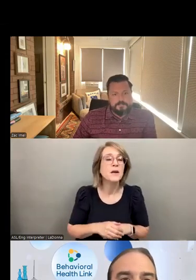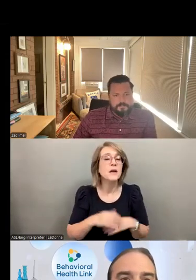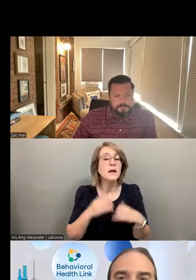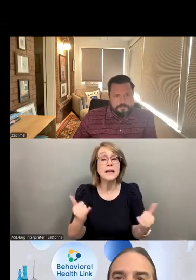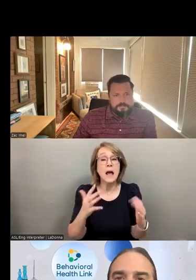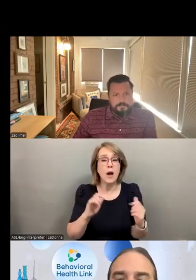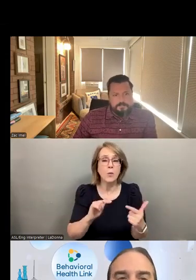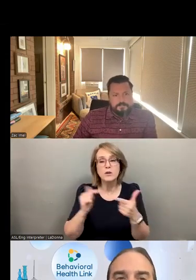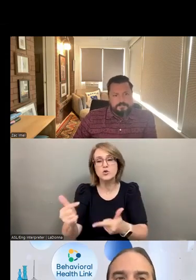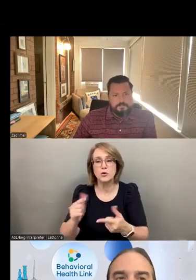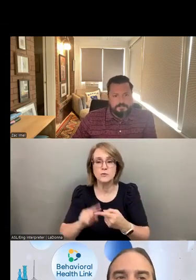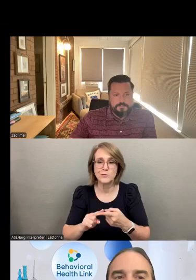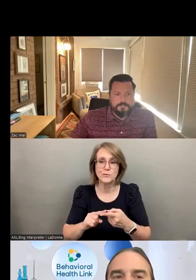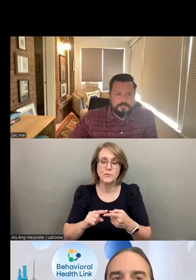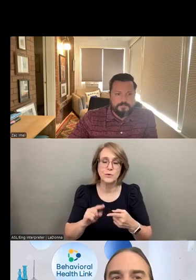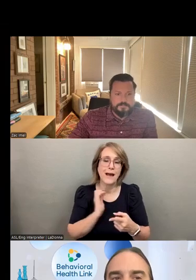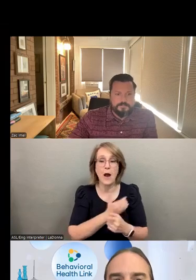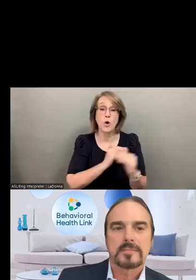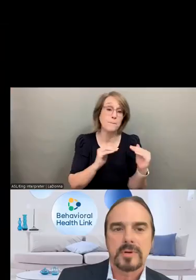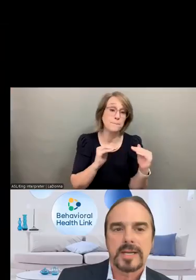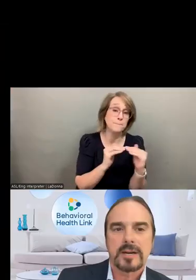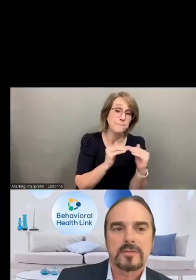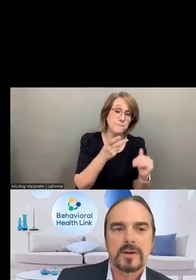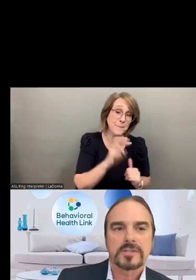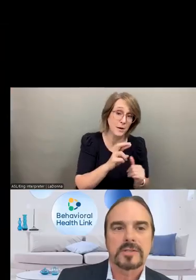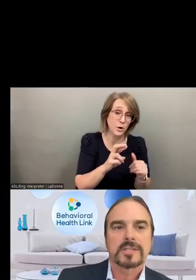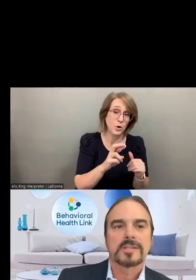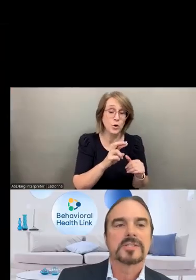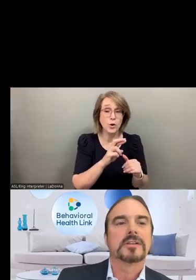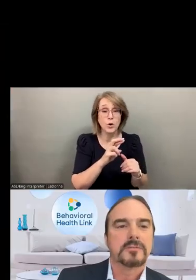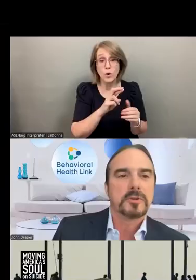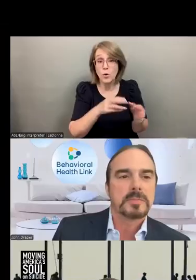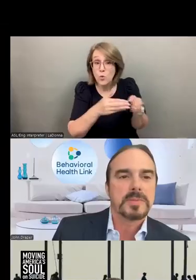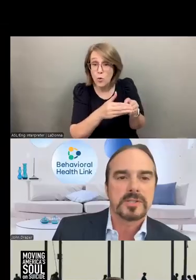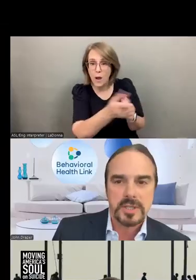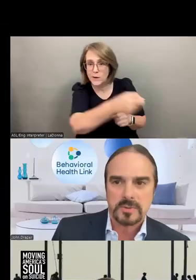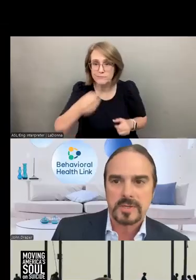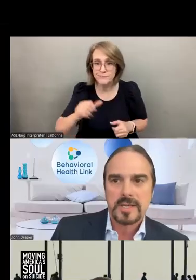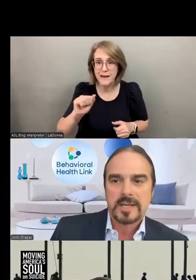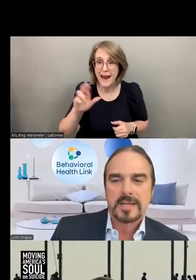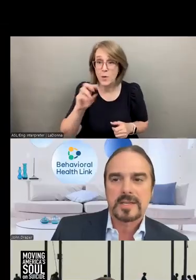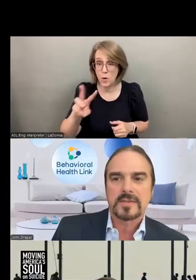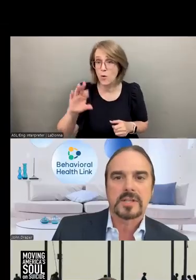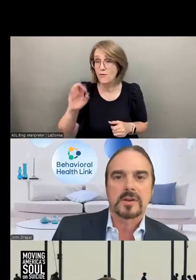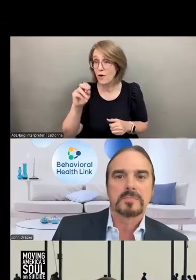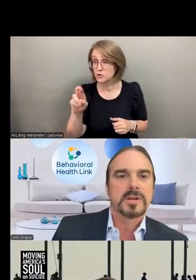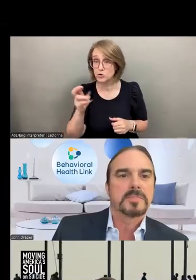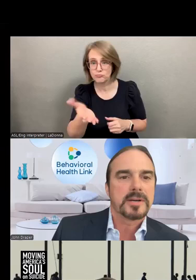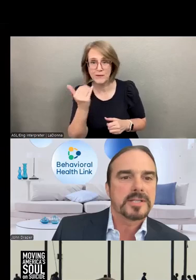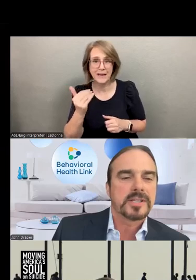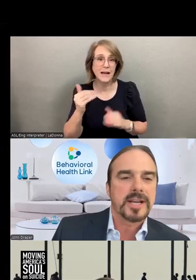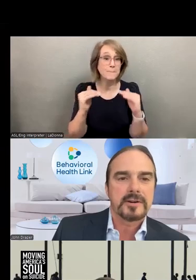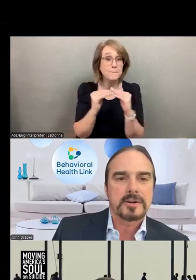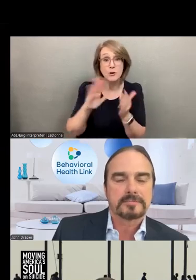to not just our peer corner, we're going to bring Arrow Foster into the center of the room in Peer Central. Can you give us a little